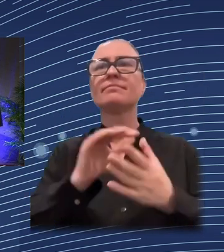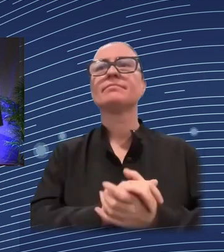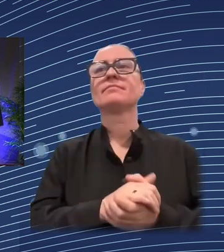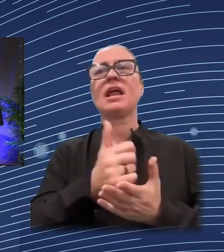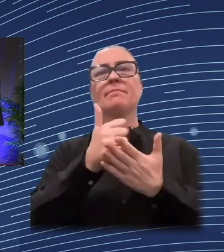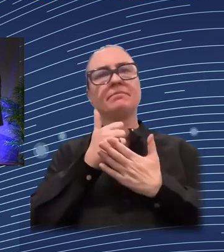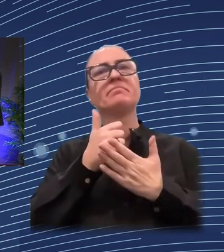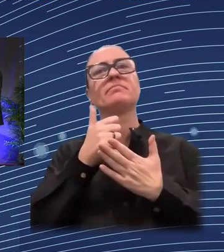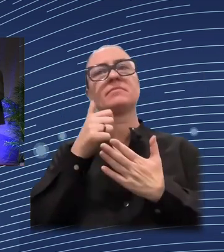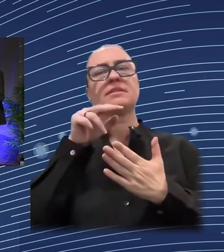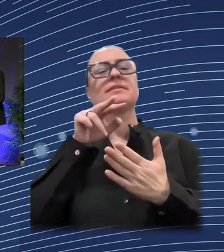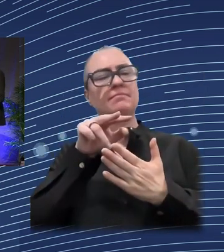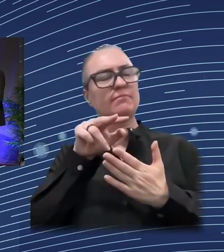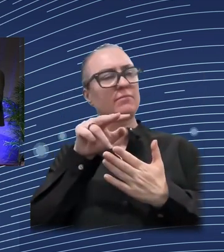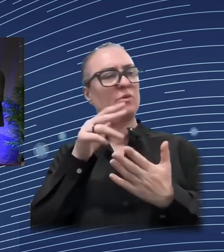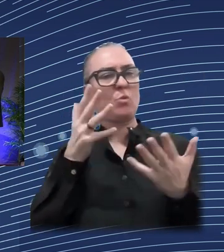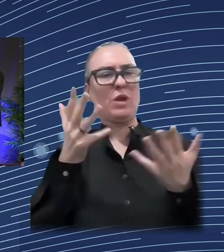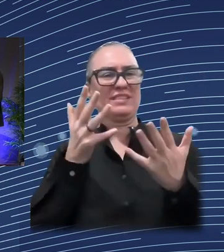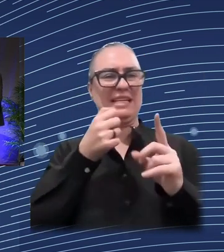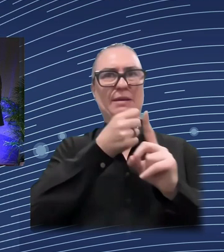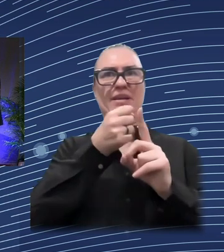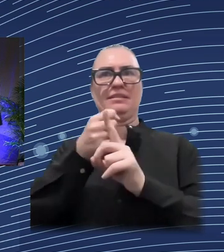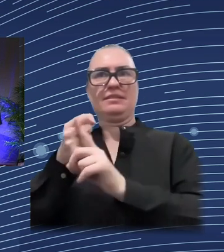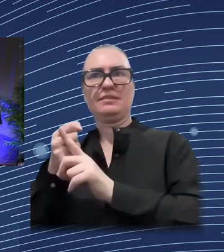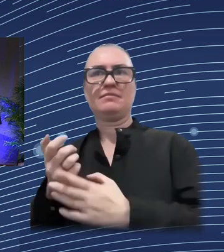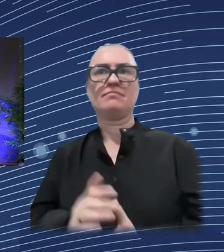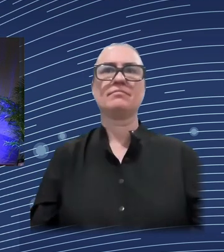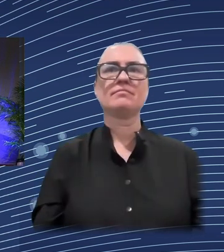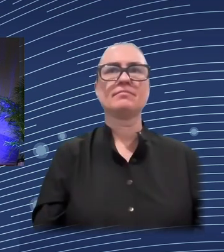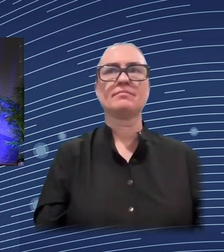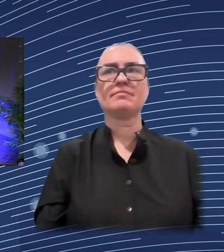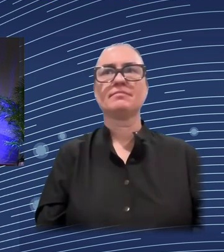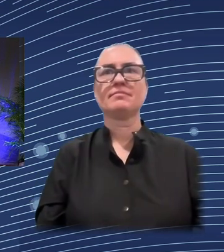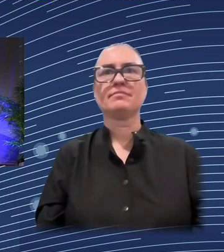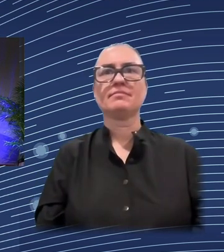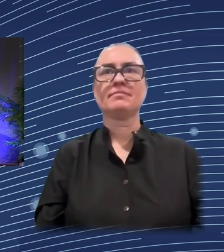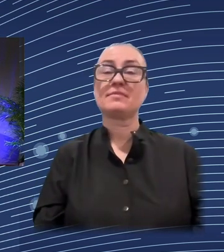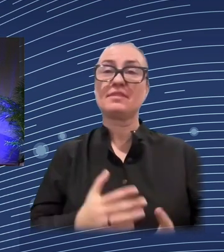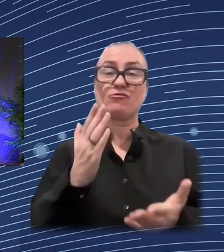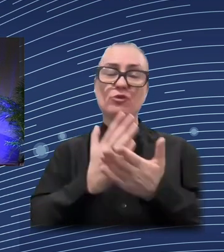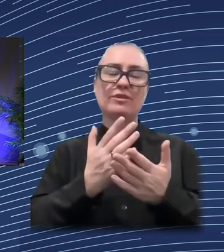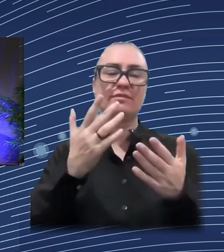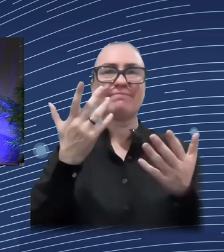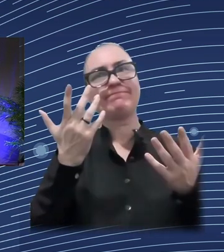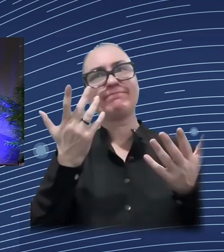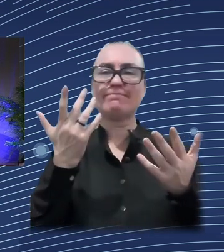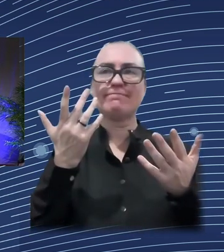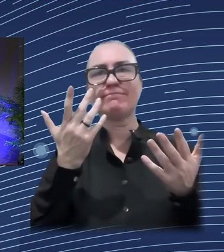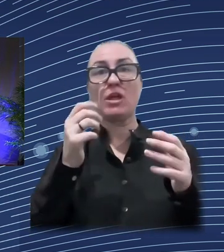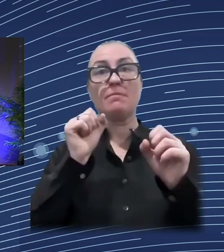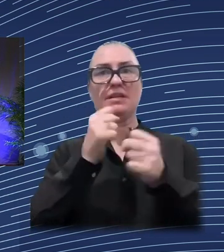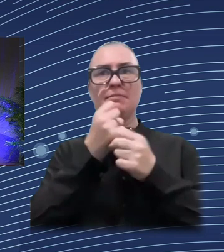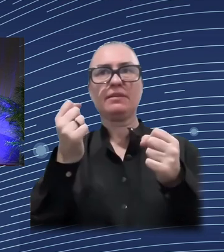while you will be doing that online or here, I may ask the same for our